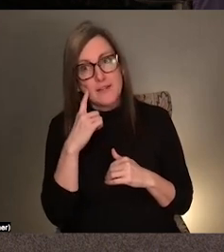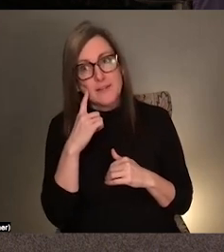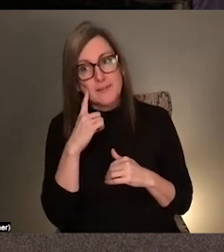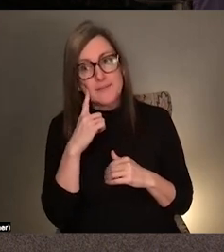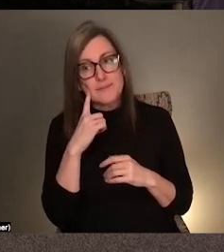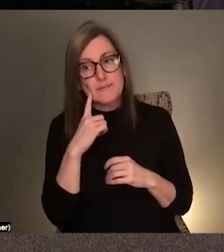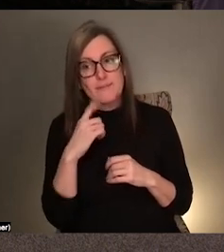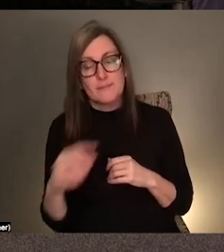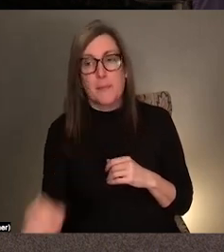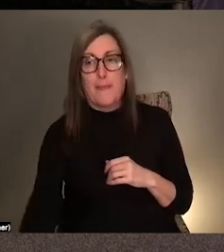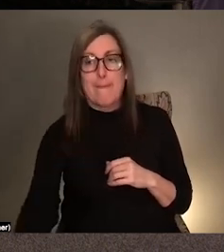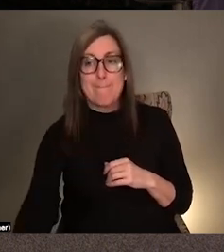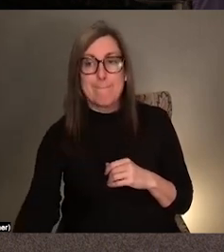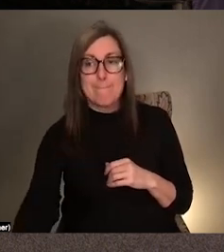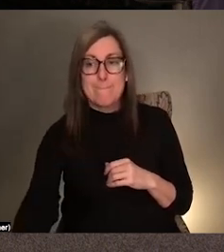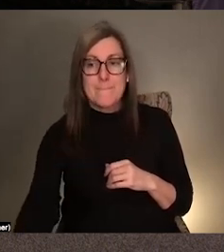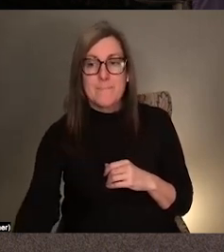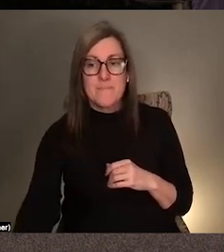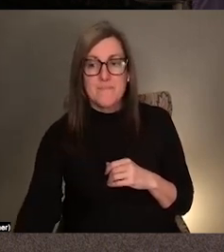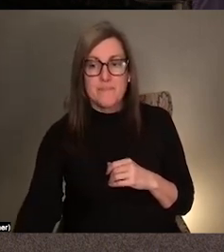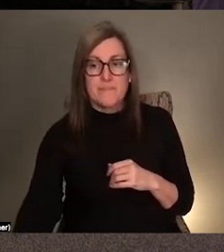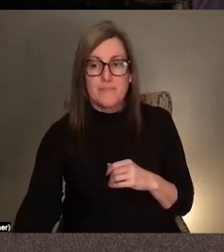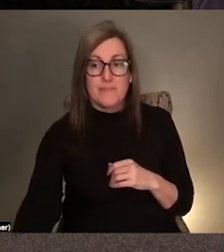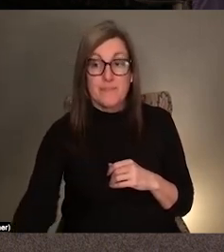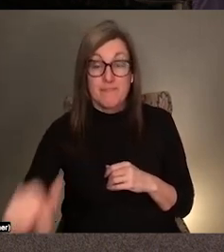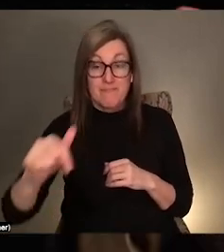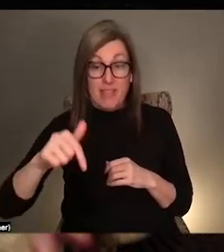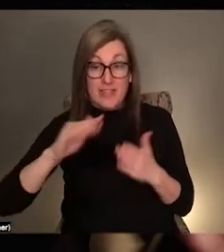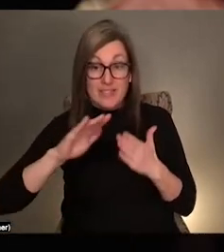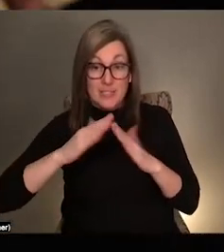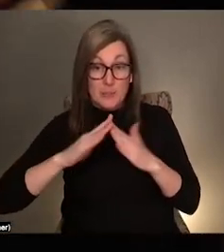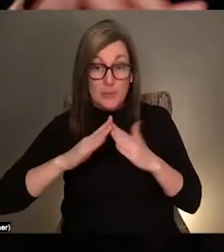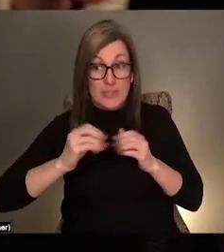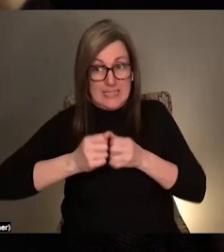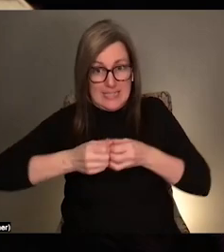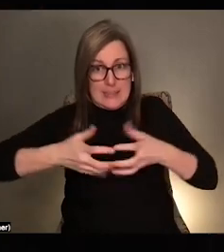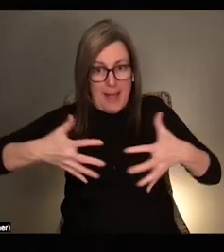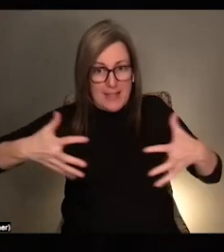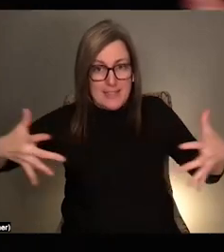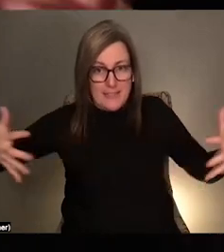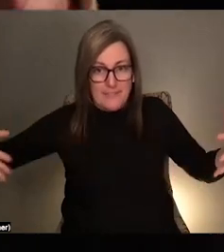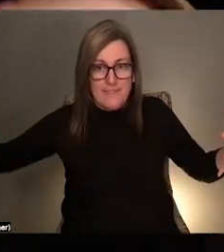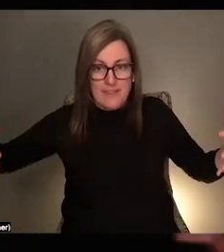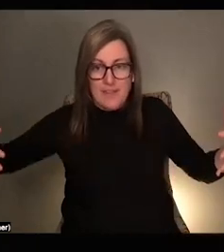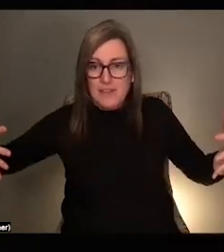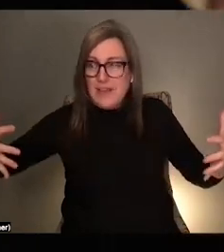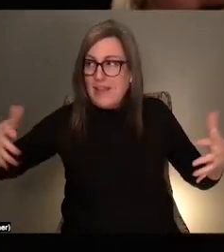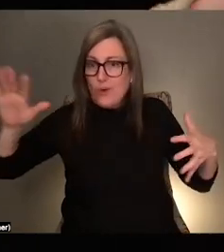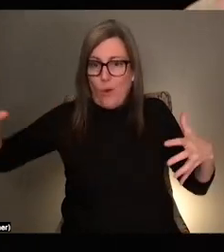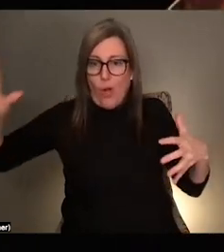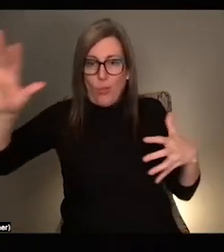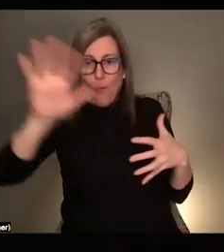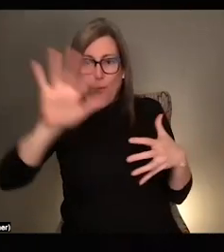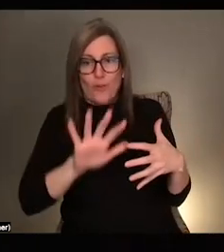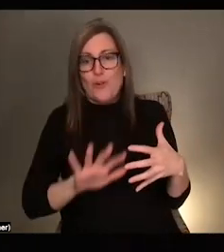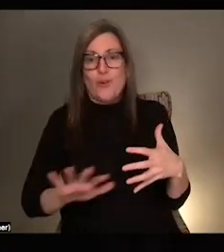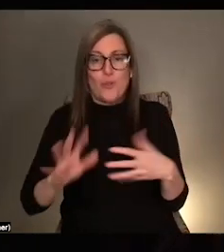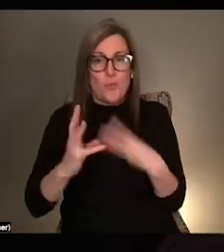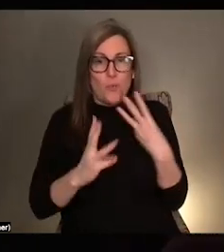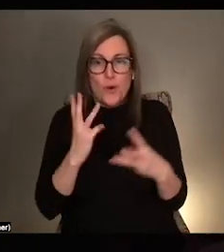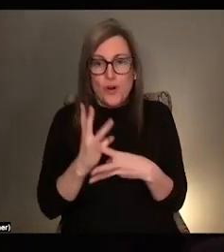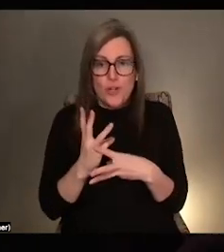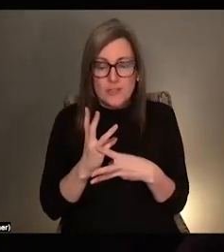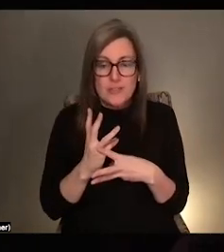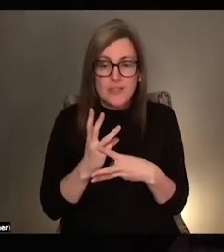this community is like expansive and exists in different pods and pockets, you know, all over the world.